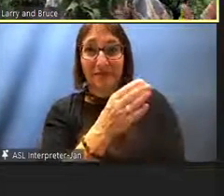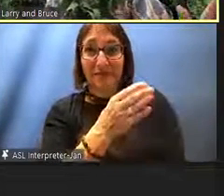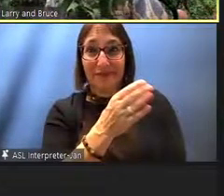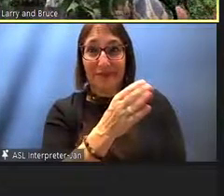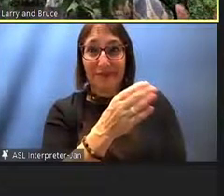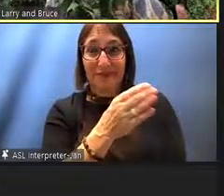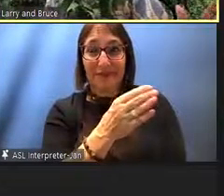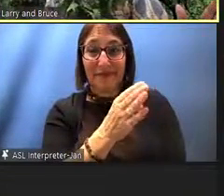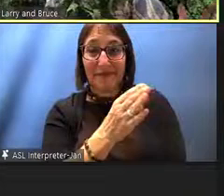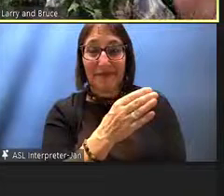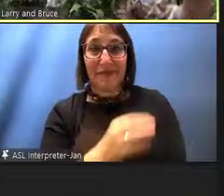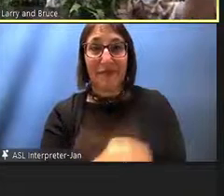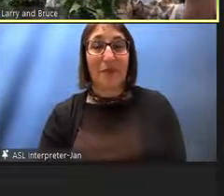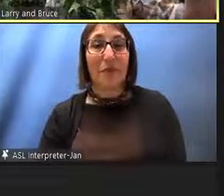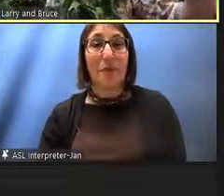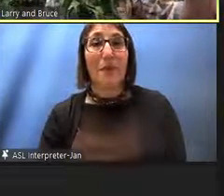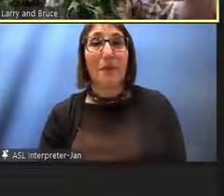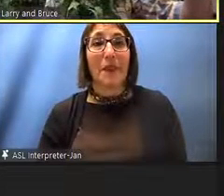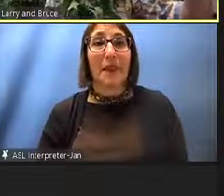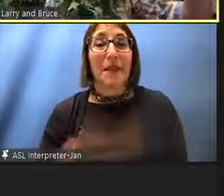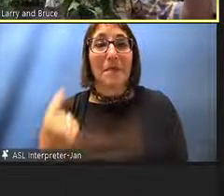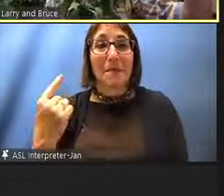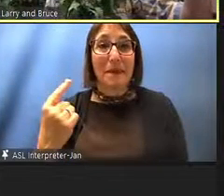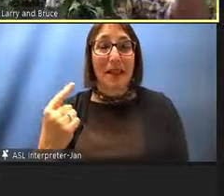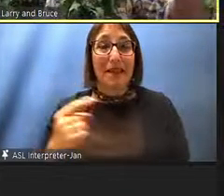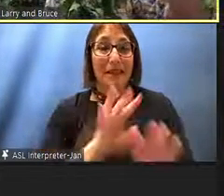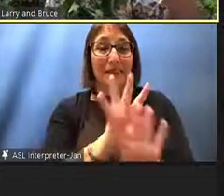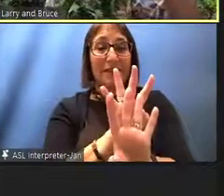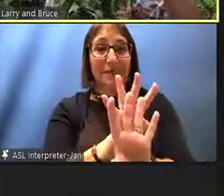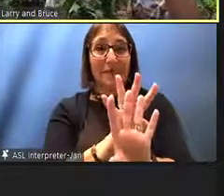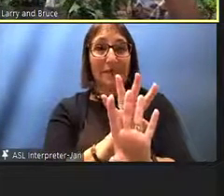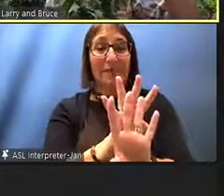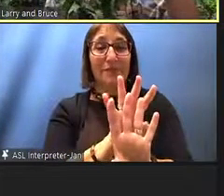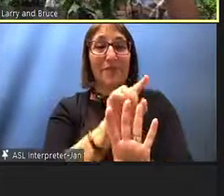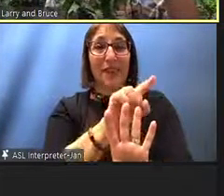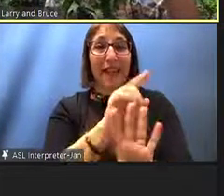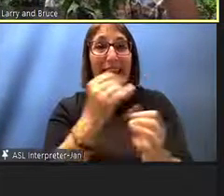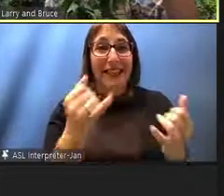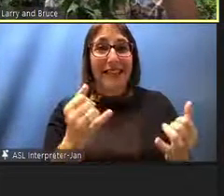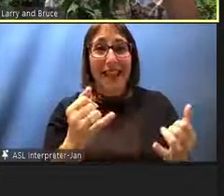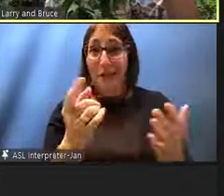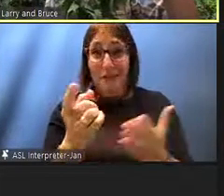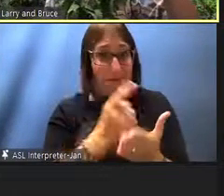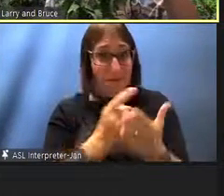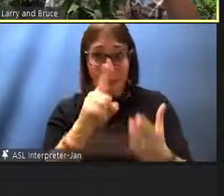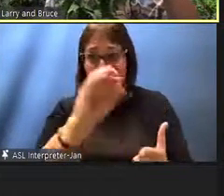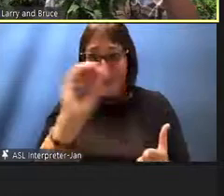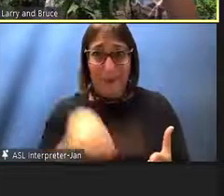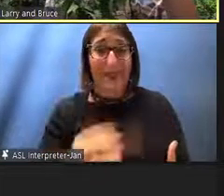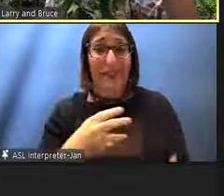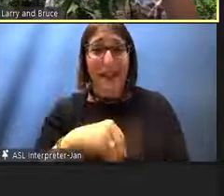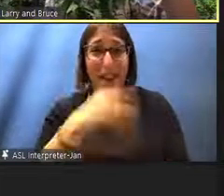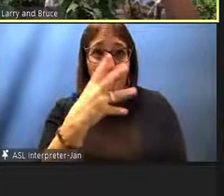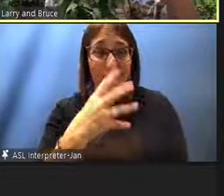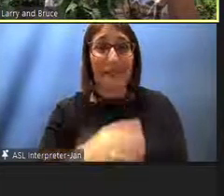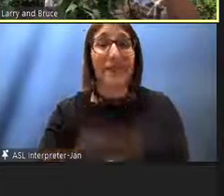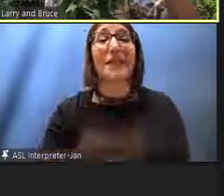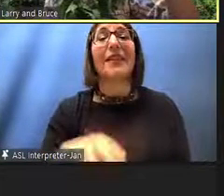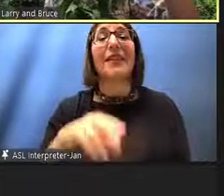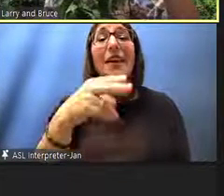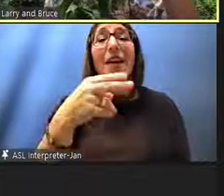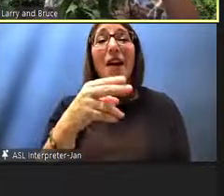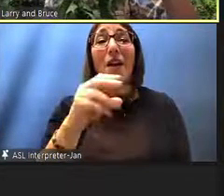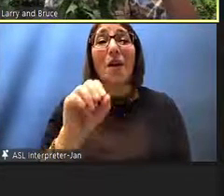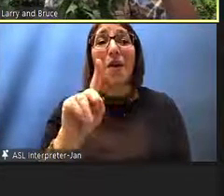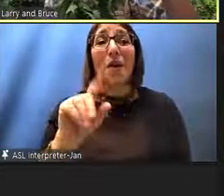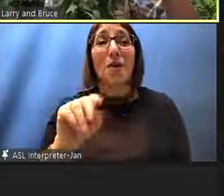your left at the back is, now he's pure Haole, Mr. Hokulani Kleene. He is